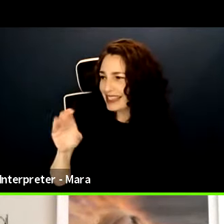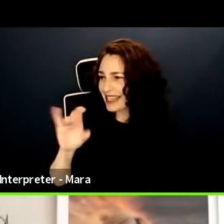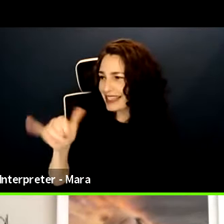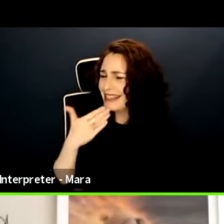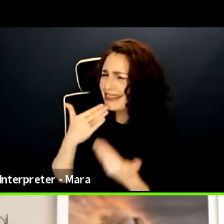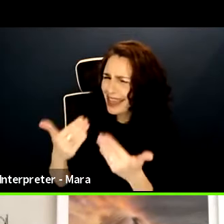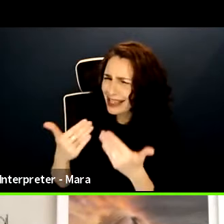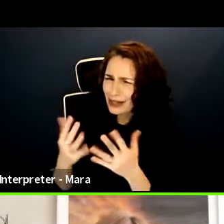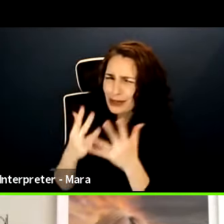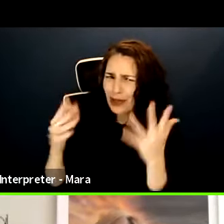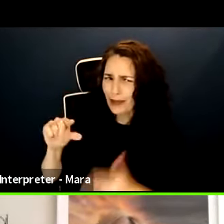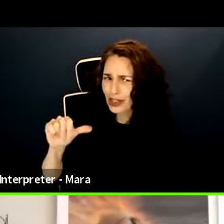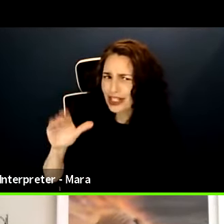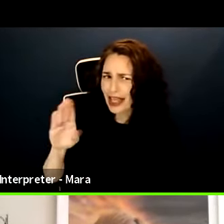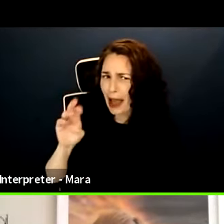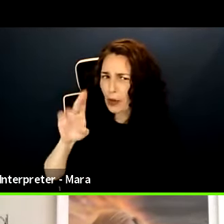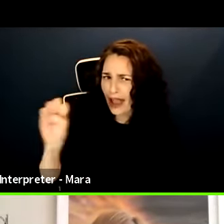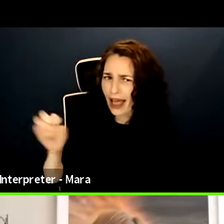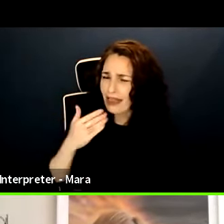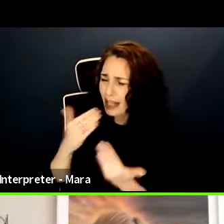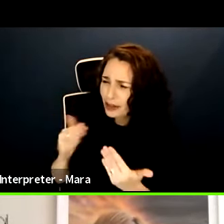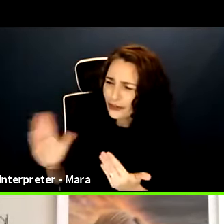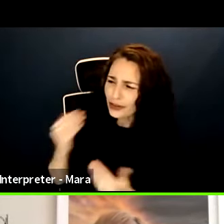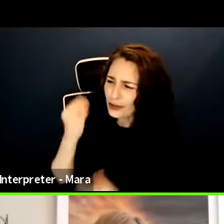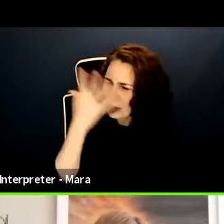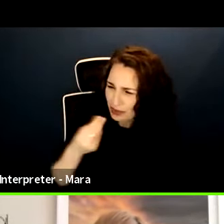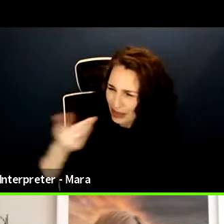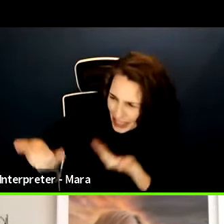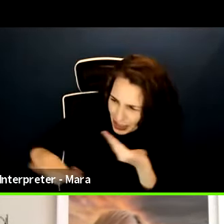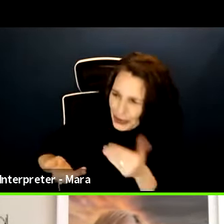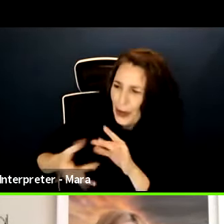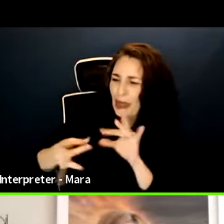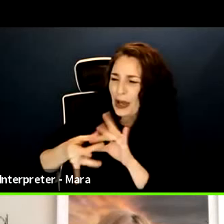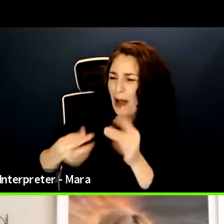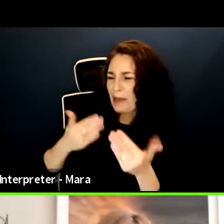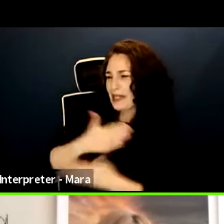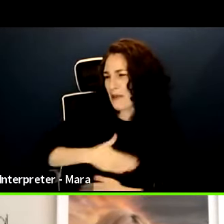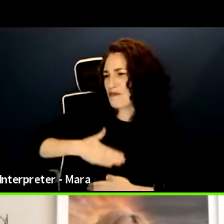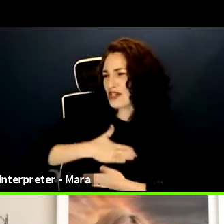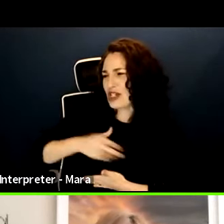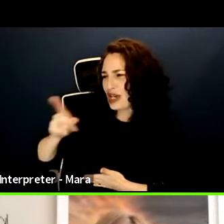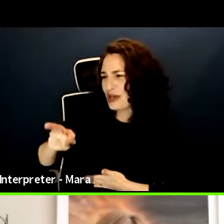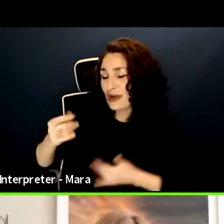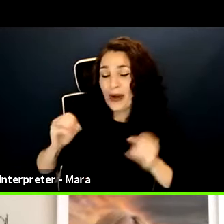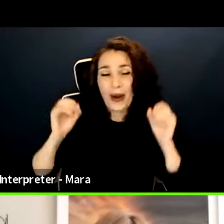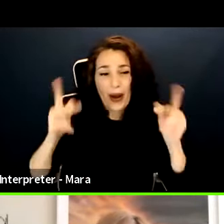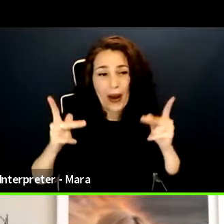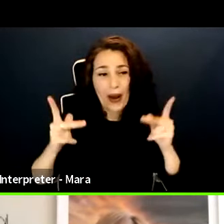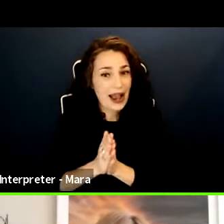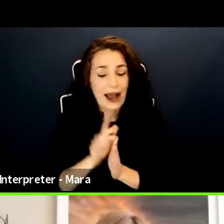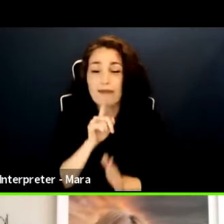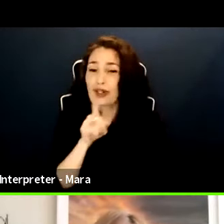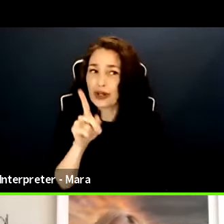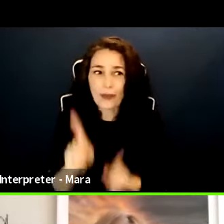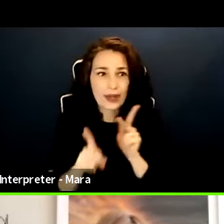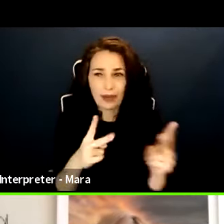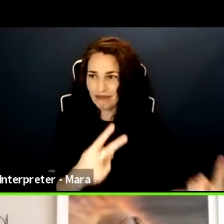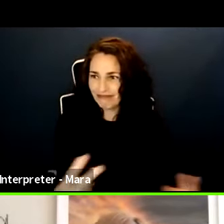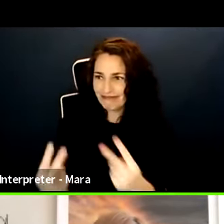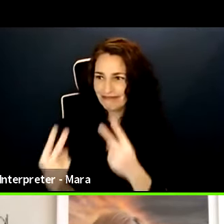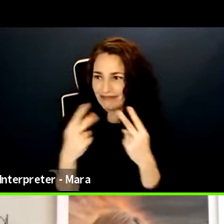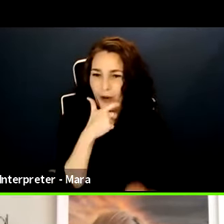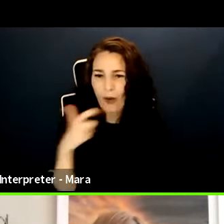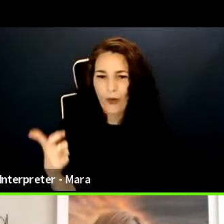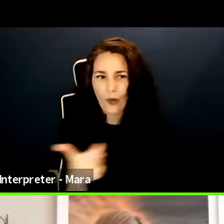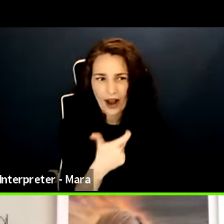thank you for that lovely intro and your comments. I really appreciate that. I'm going to jump in because I bet people are watching and want to have us get right to